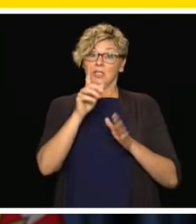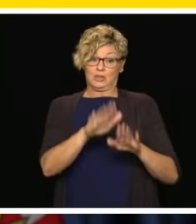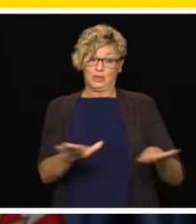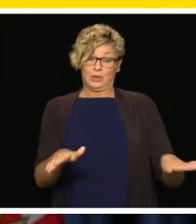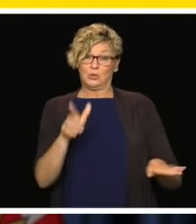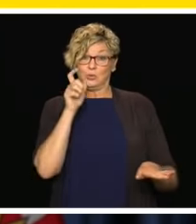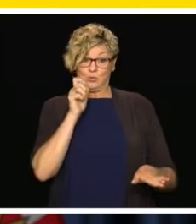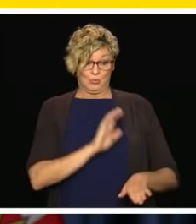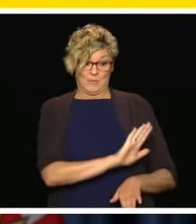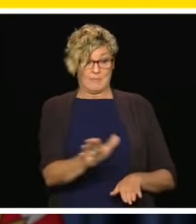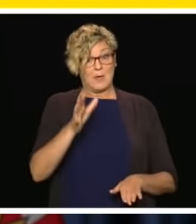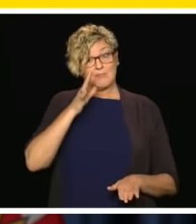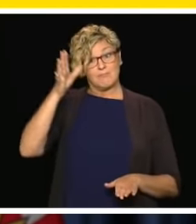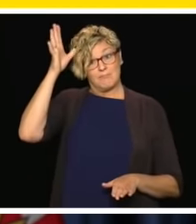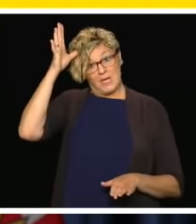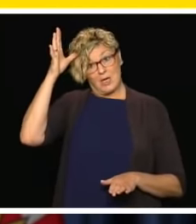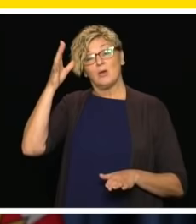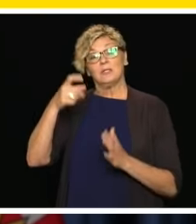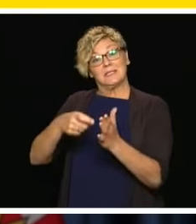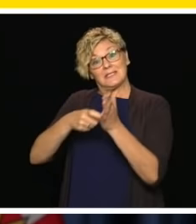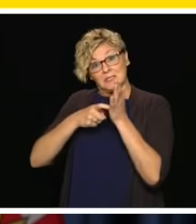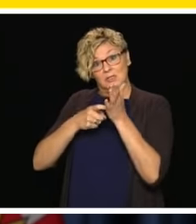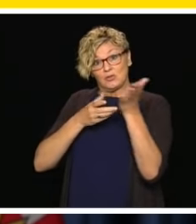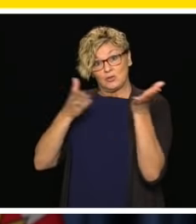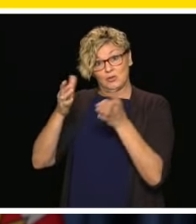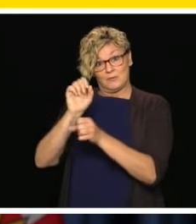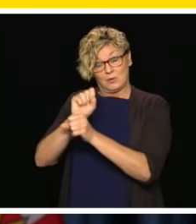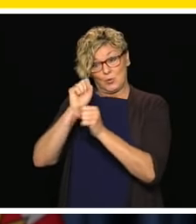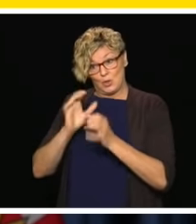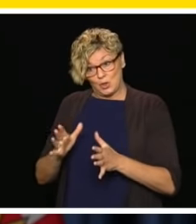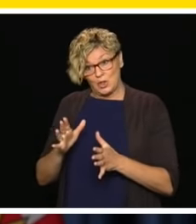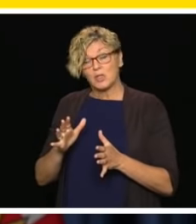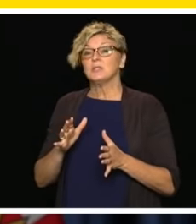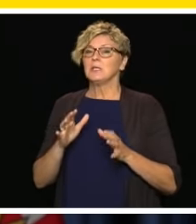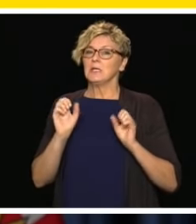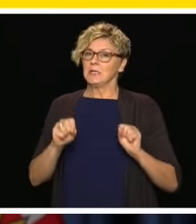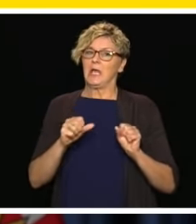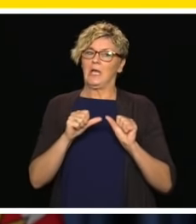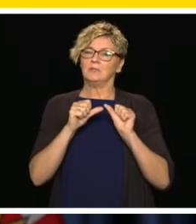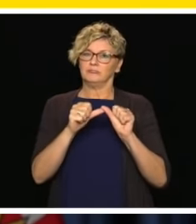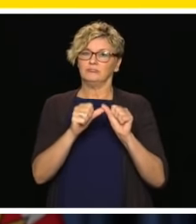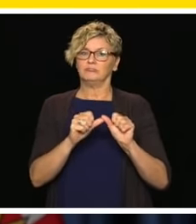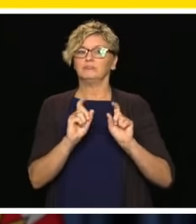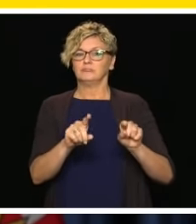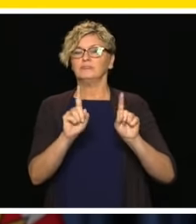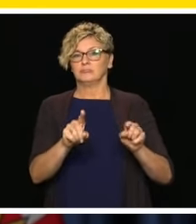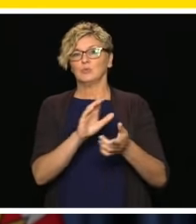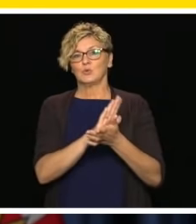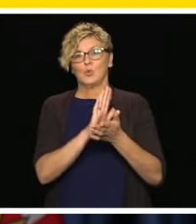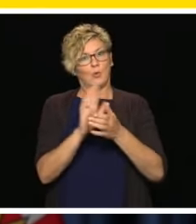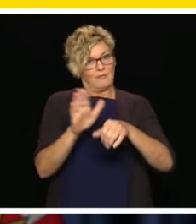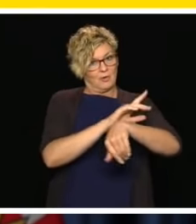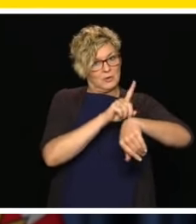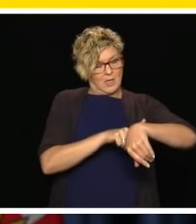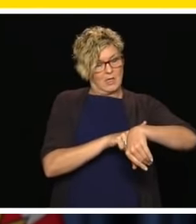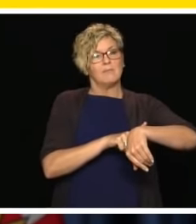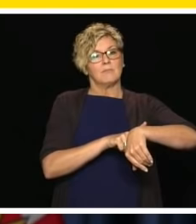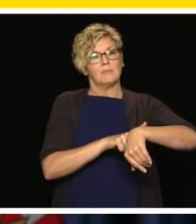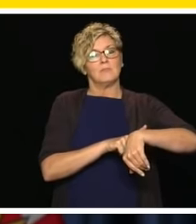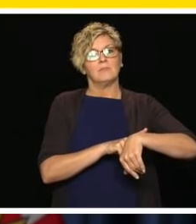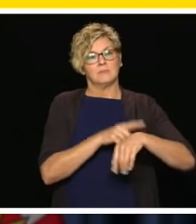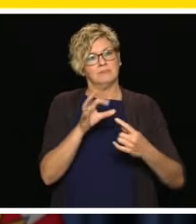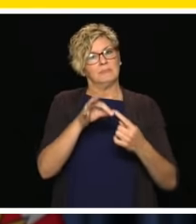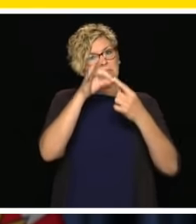they will continue to have access to school full-time. We will continue to make those accommodations available so we can keep our front lines and